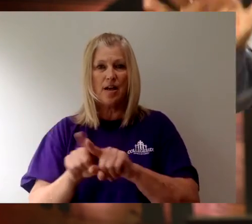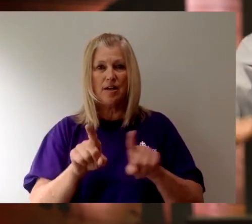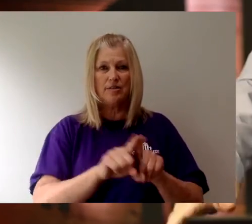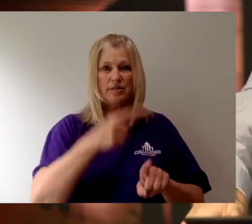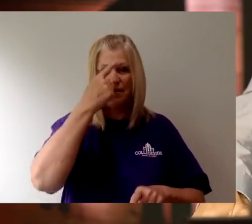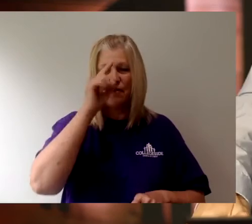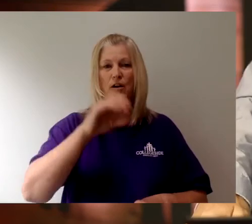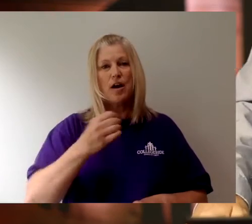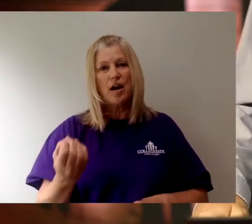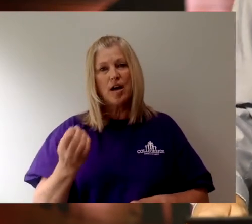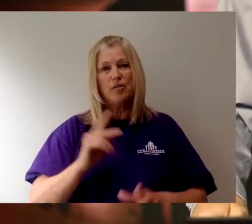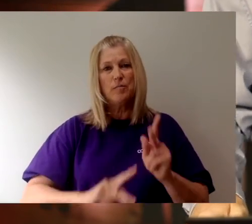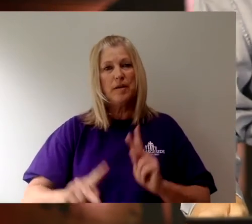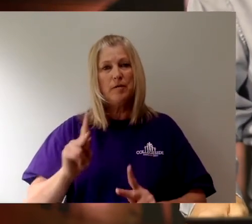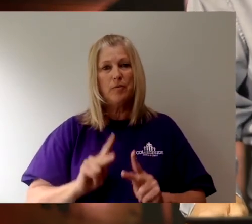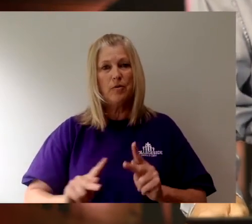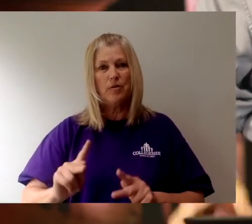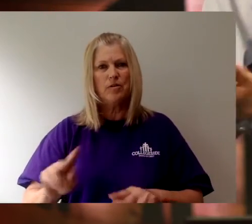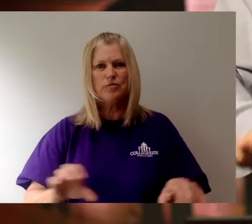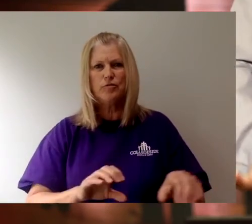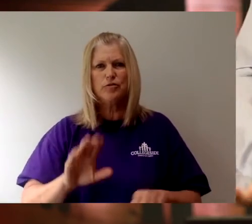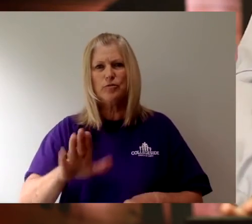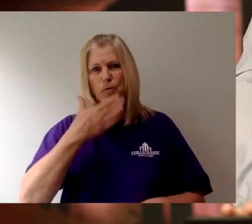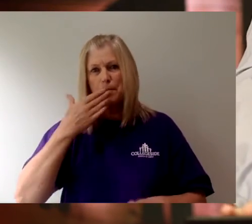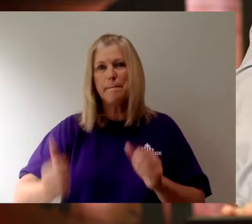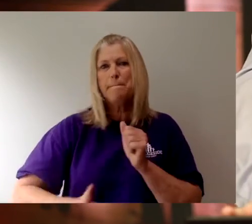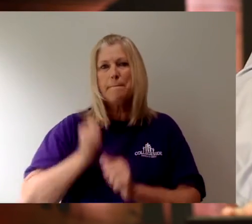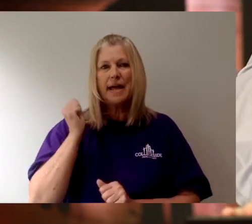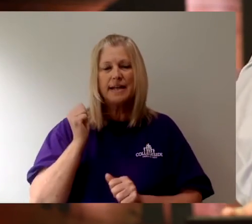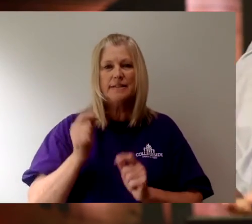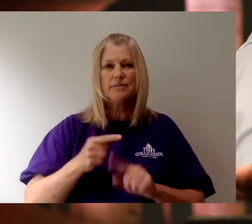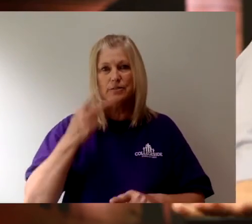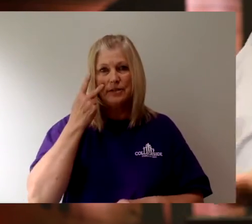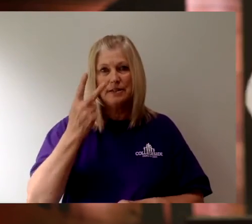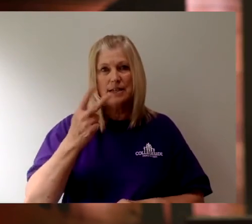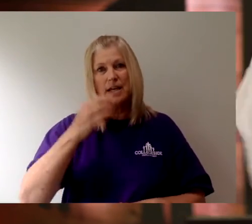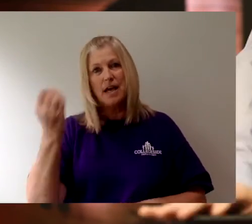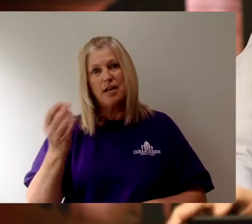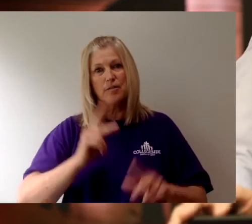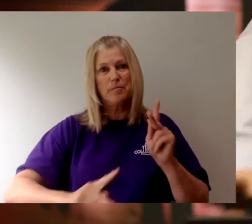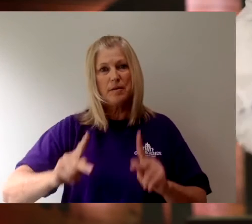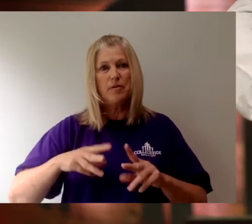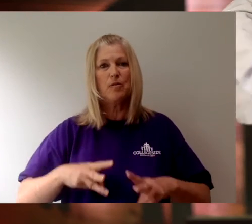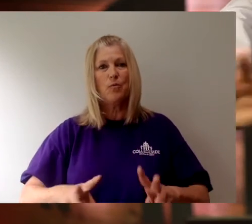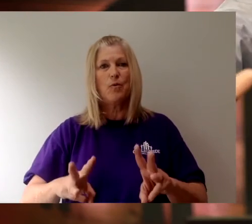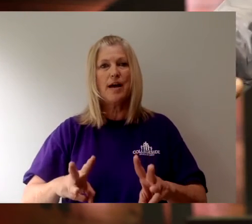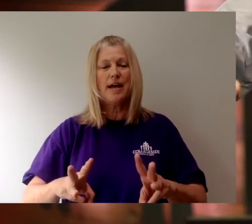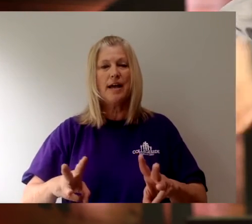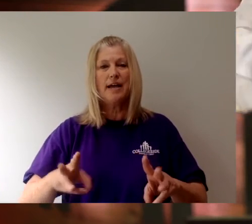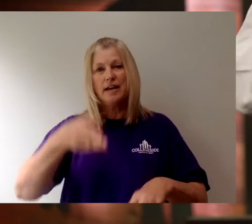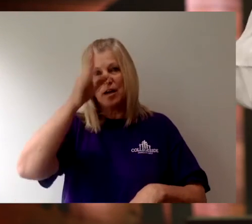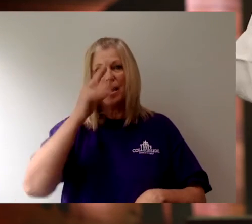for other people, do your best to see others the way God sees them, not